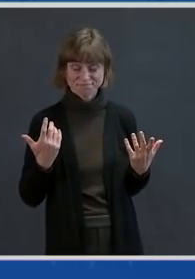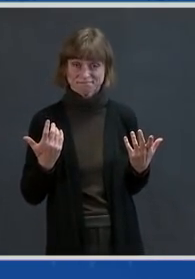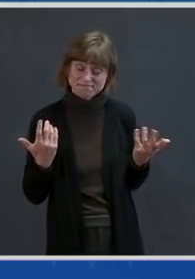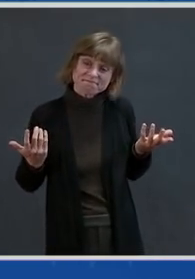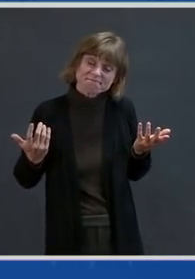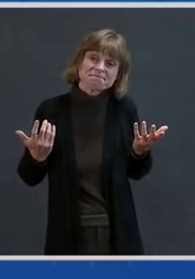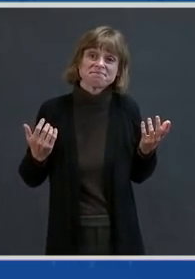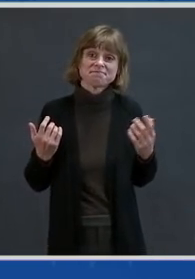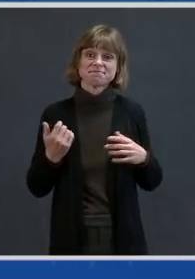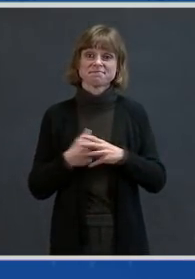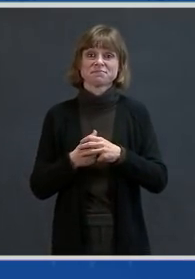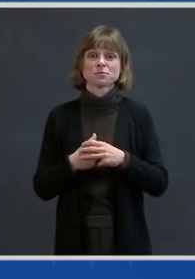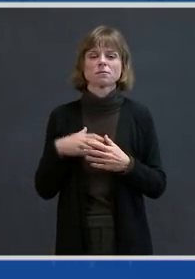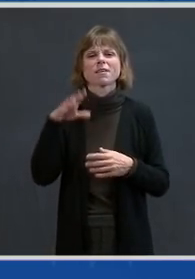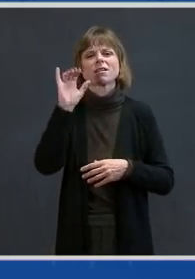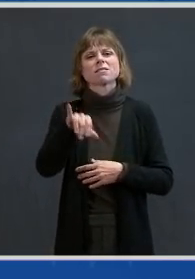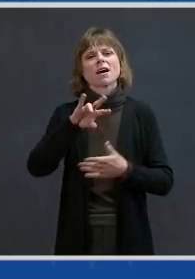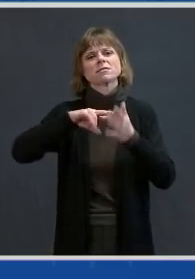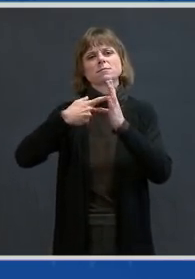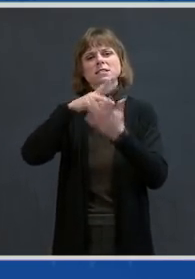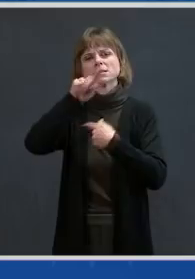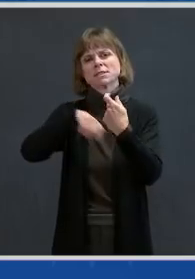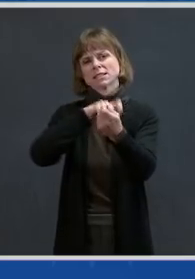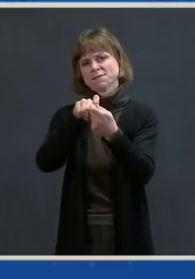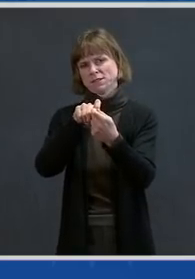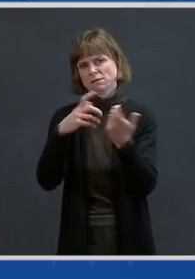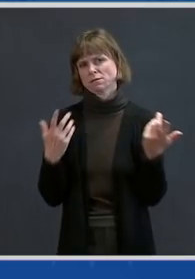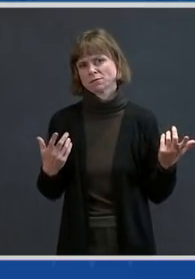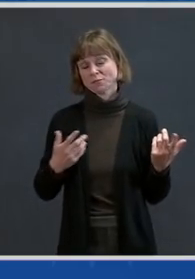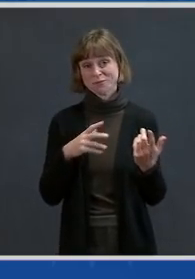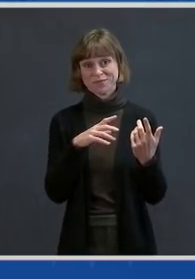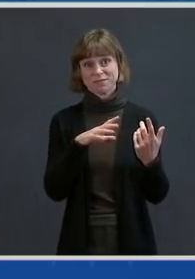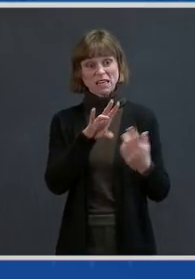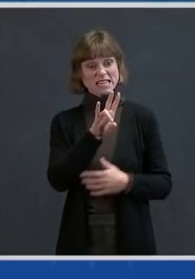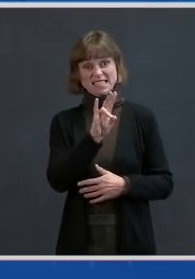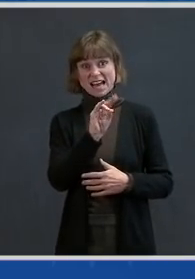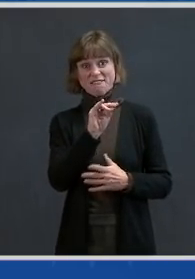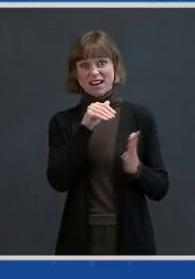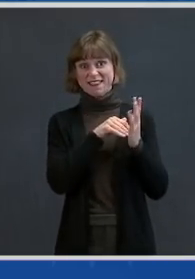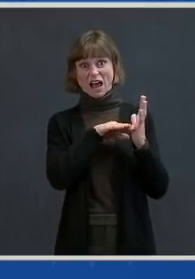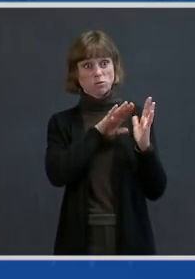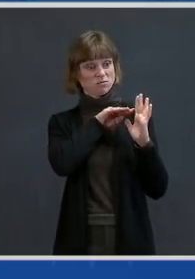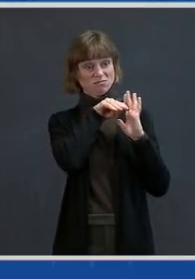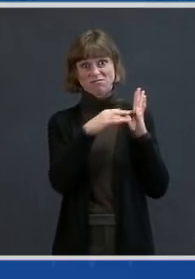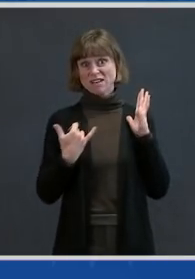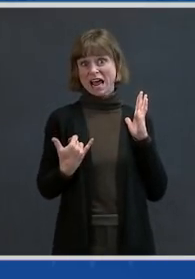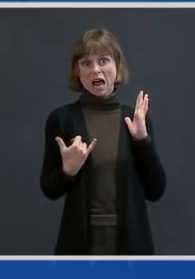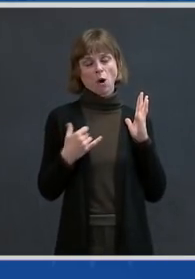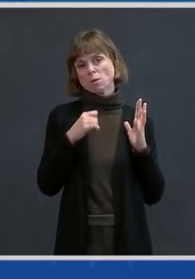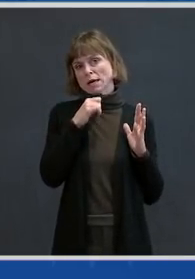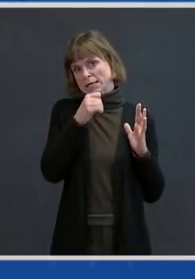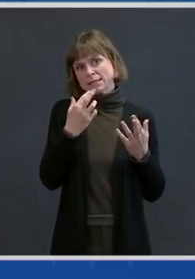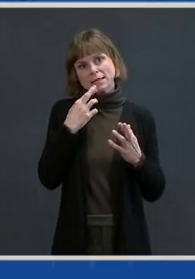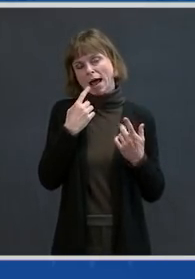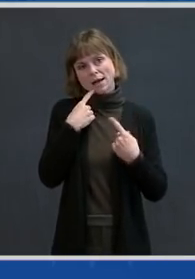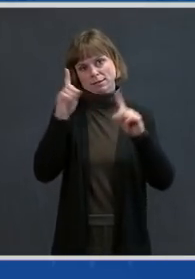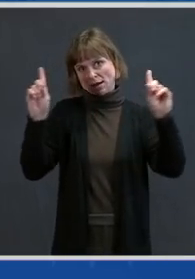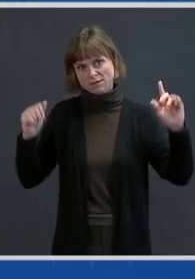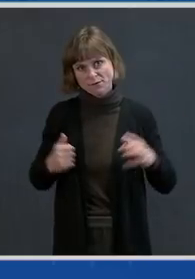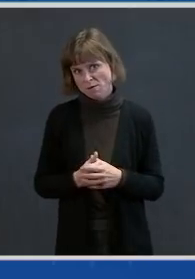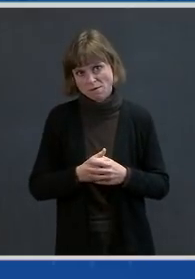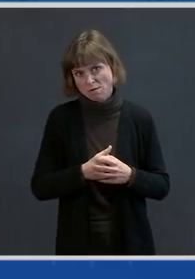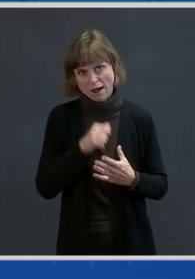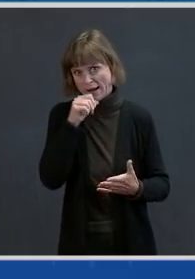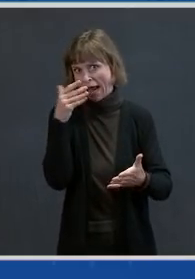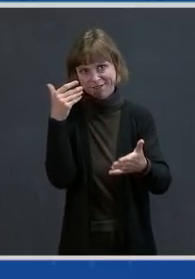I'm talking about specific. Certainly, 70,000 is not there, not even close. You've got to get way